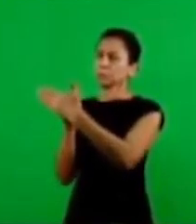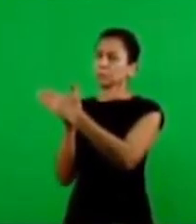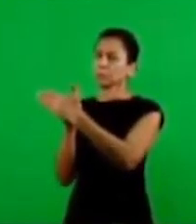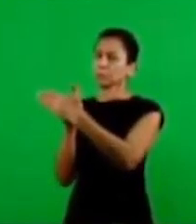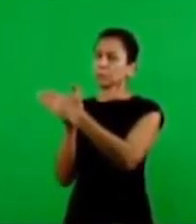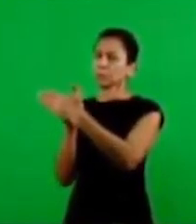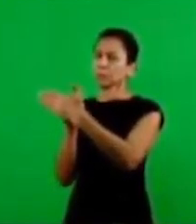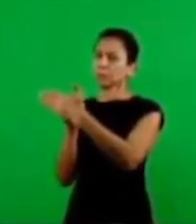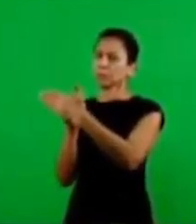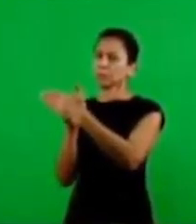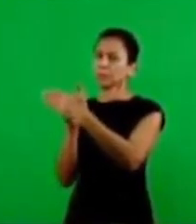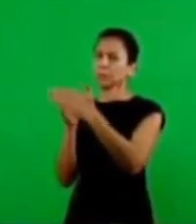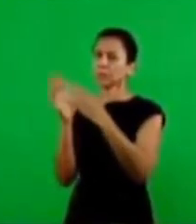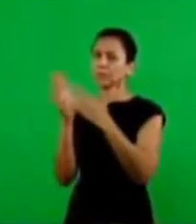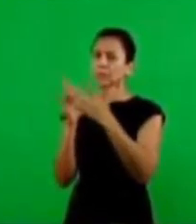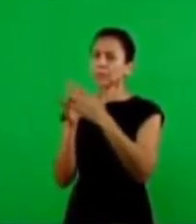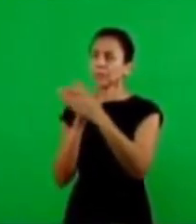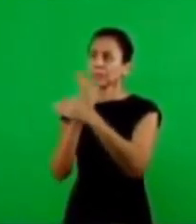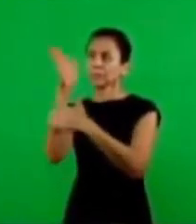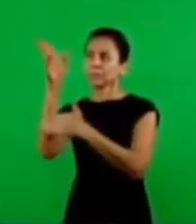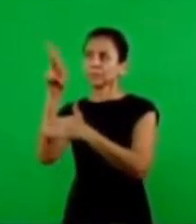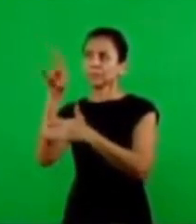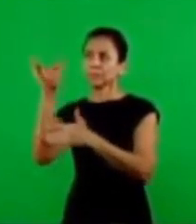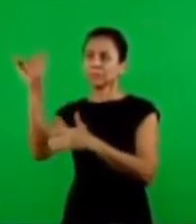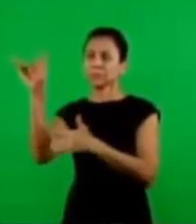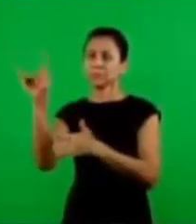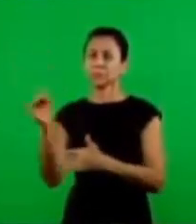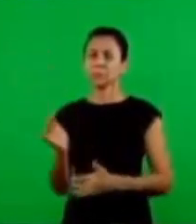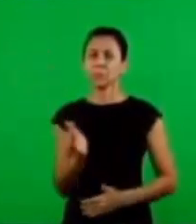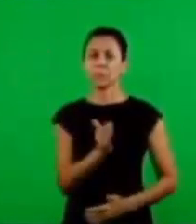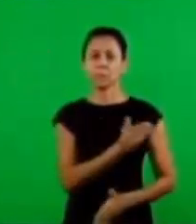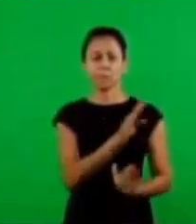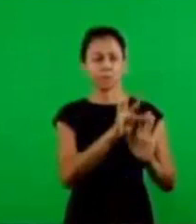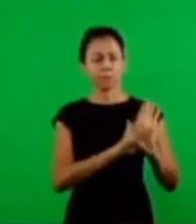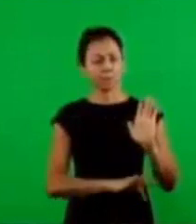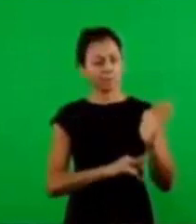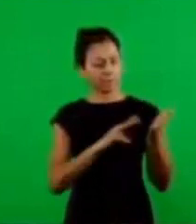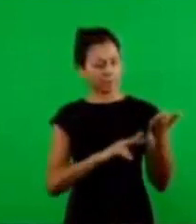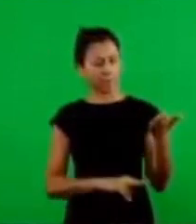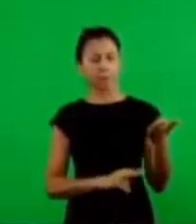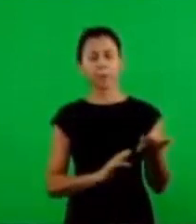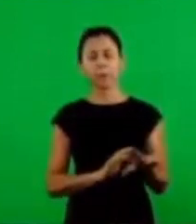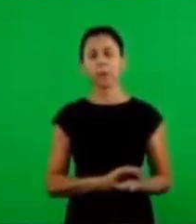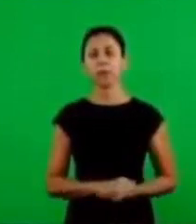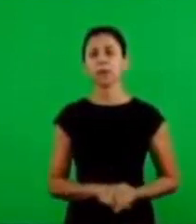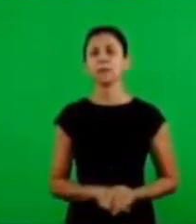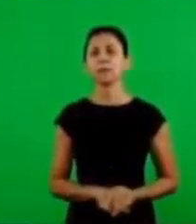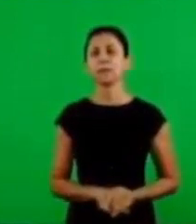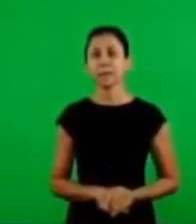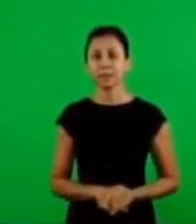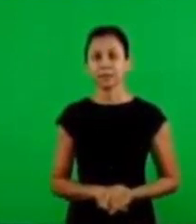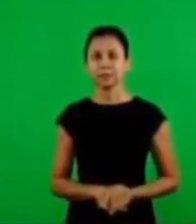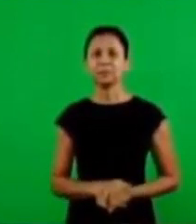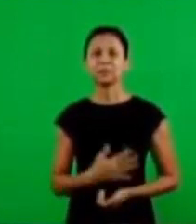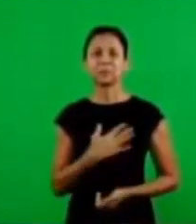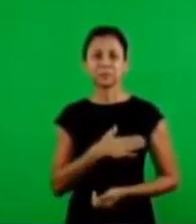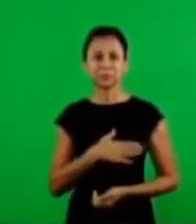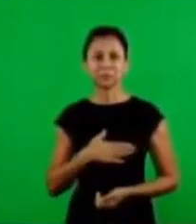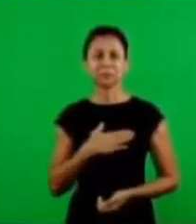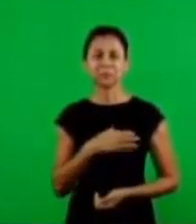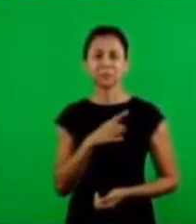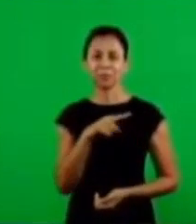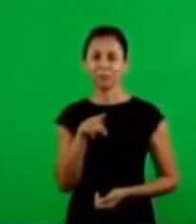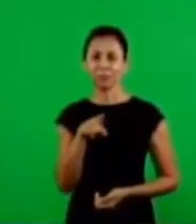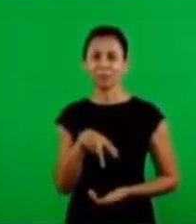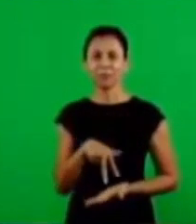up this path so this path is opened by him now we can go back to the text I'm going to read the text here I'd like you to